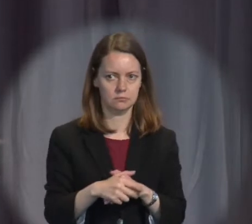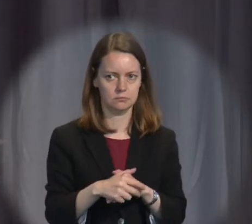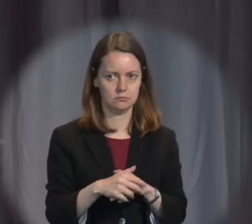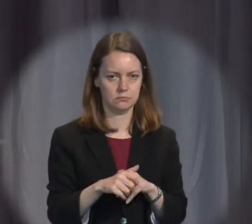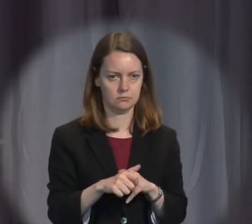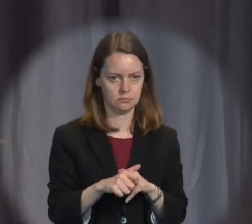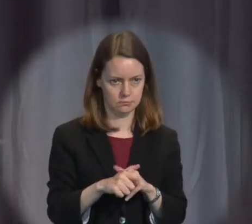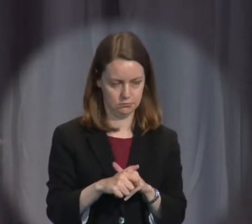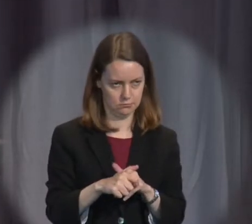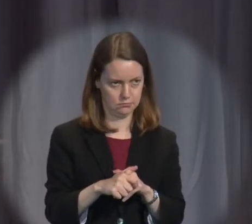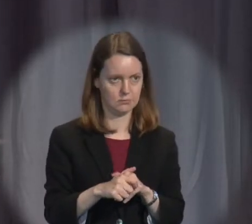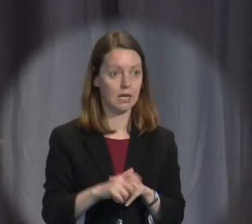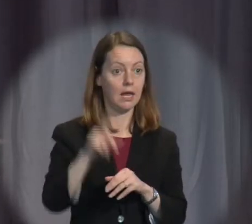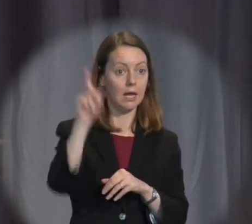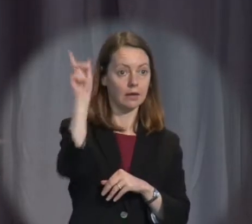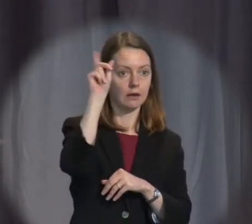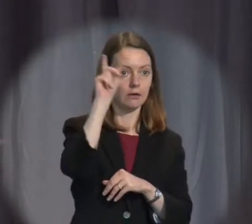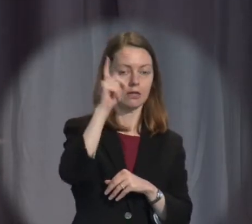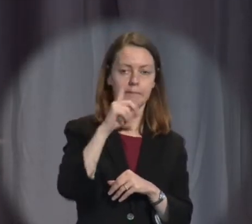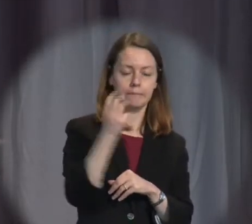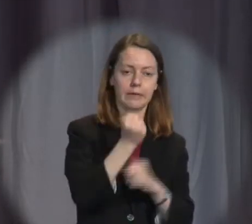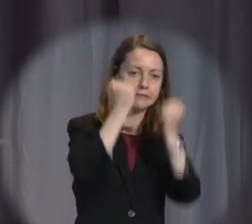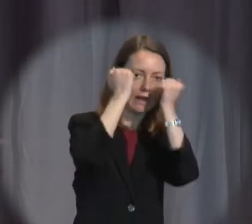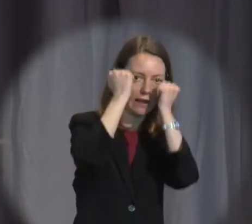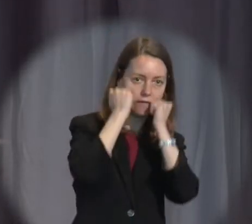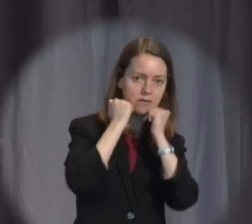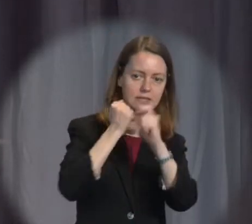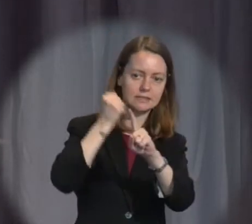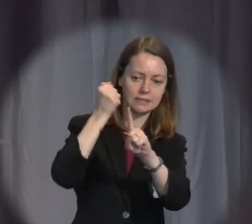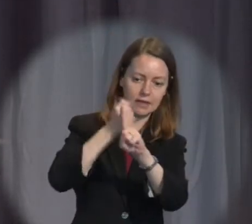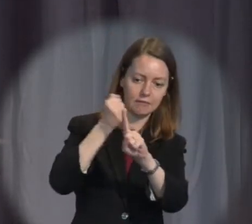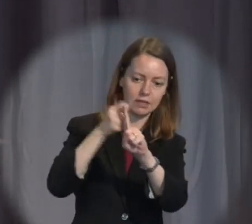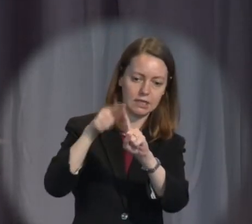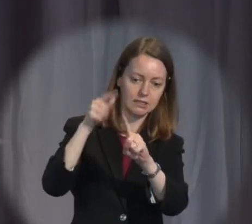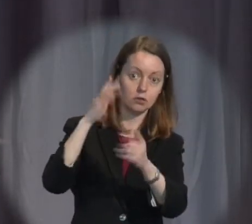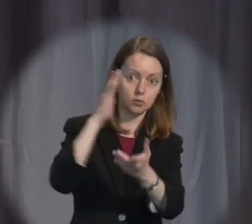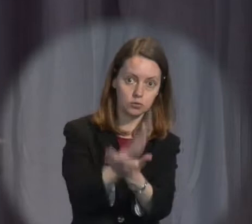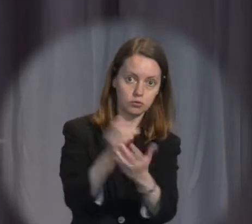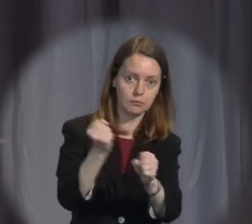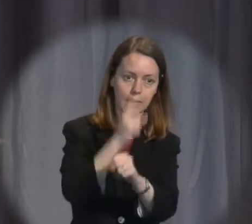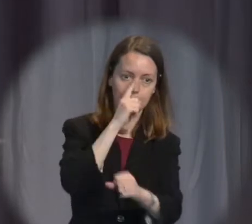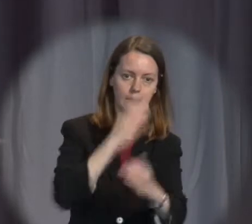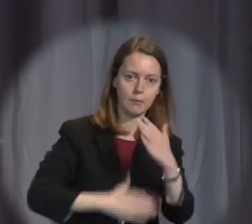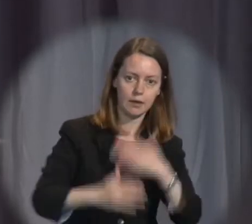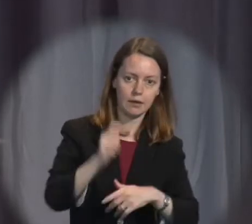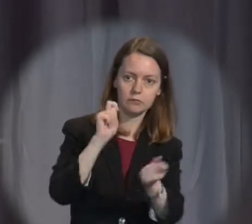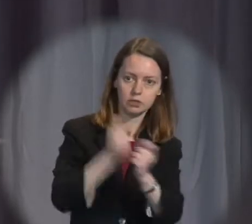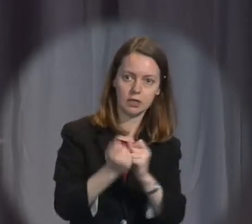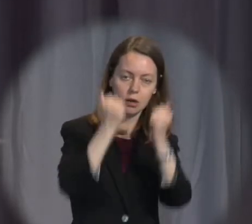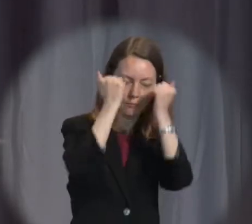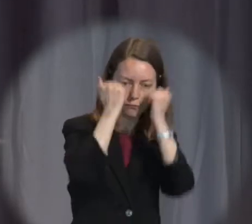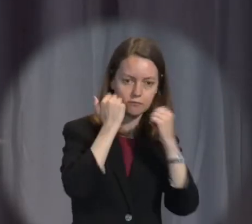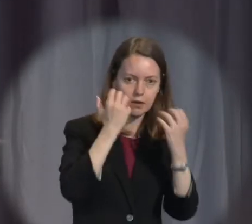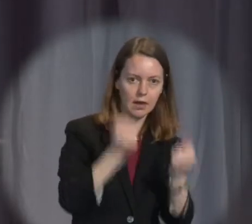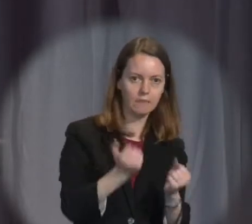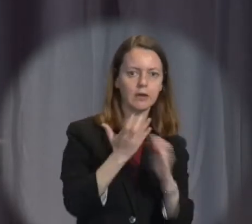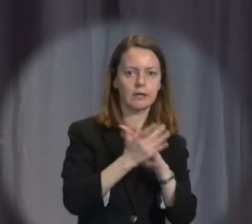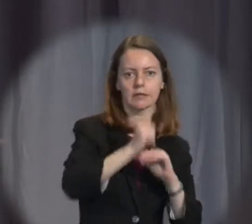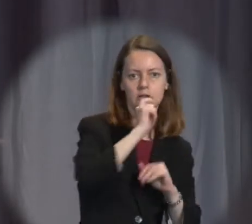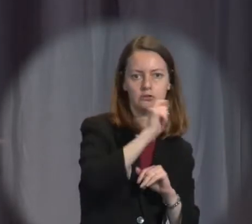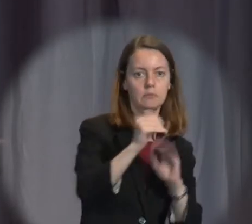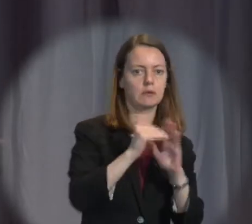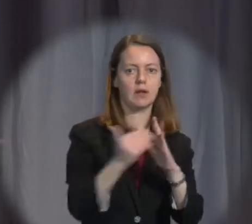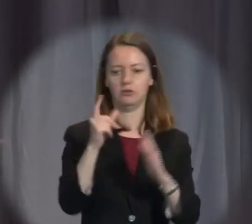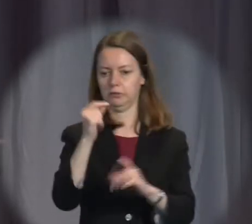has had an effect in practice. So it seems that the right to freedom of speech is now to be balanced negatively against the need to protect national